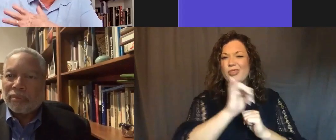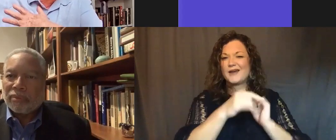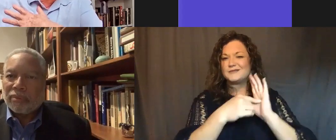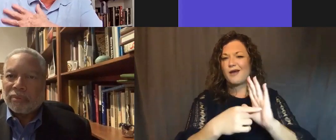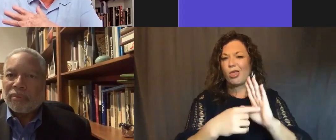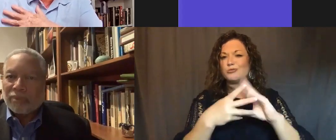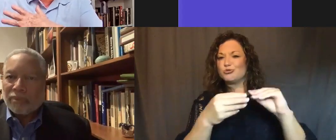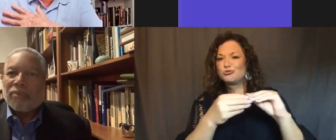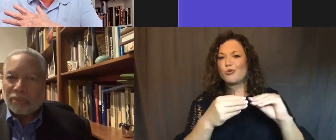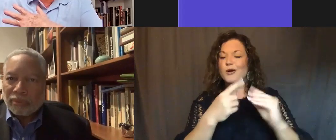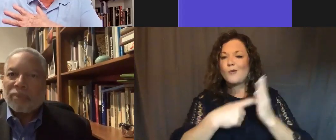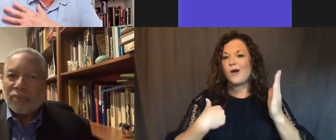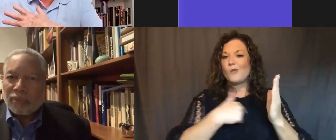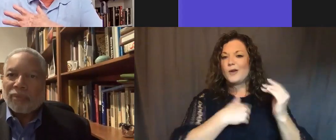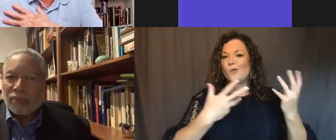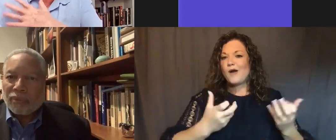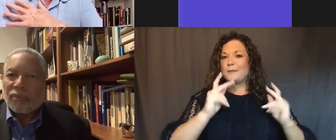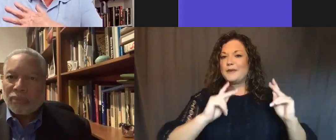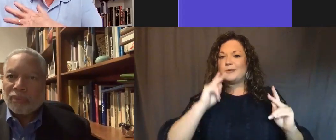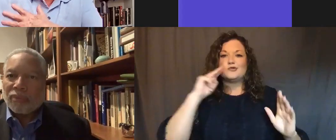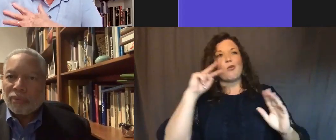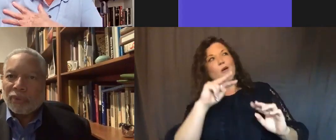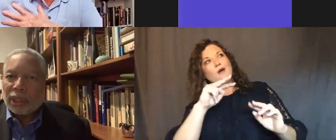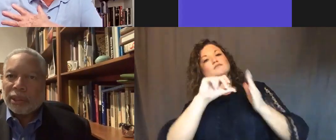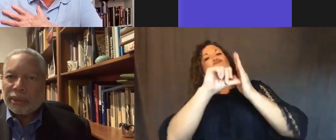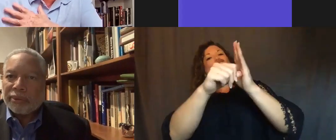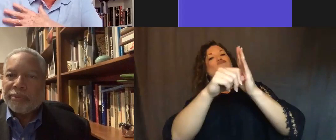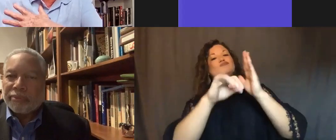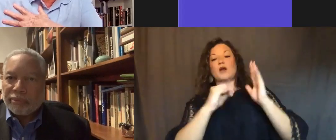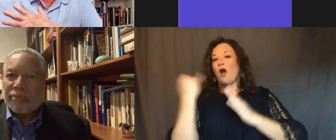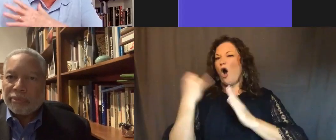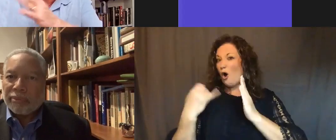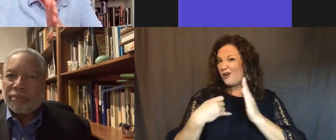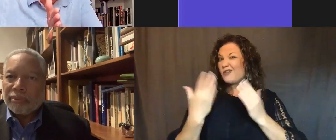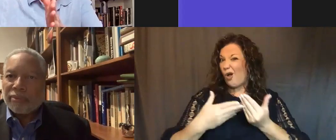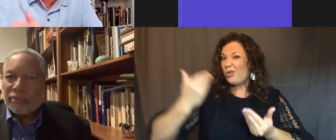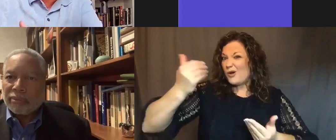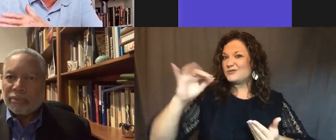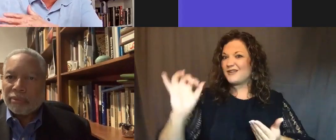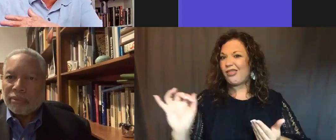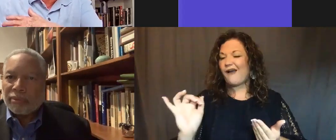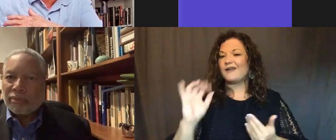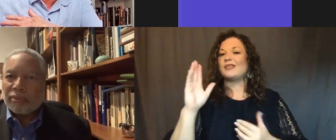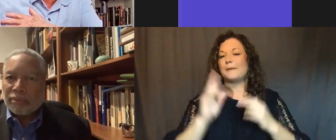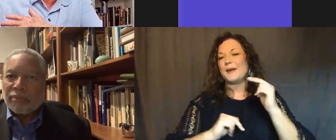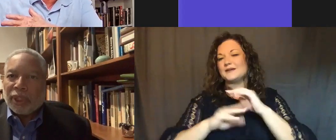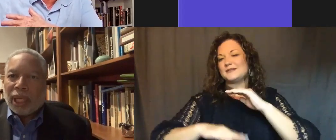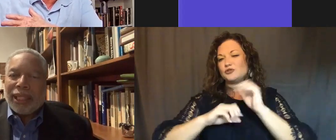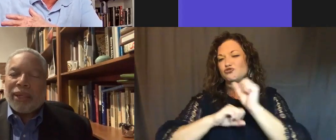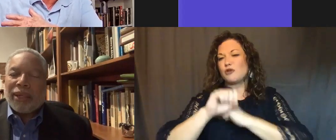that we wanted people to have just as a piece of art almost in the basic structure of the museum?